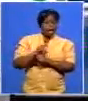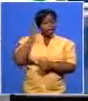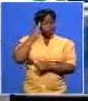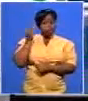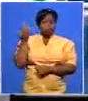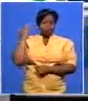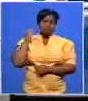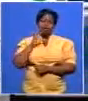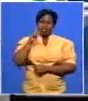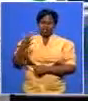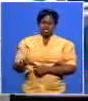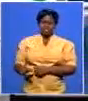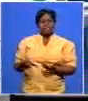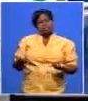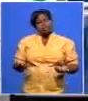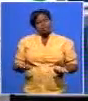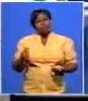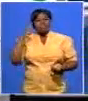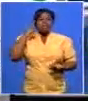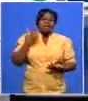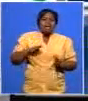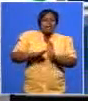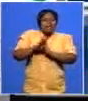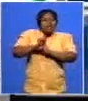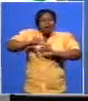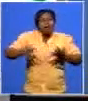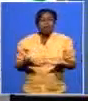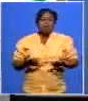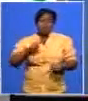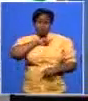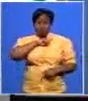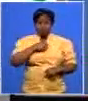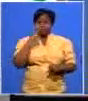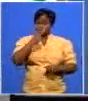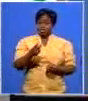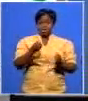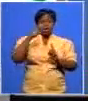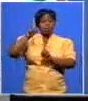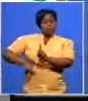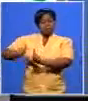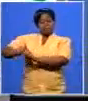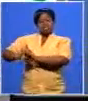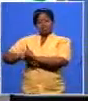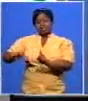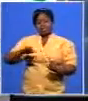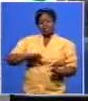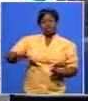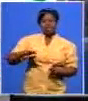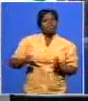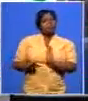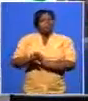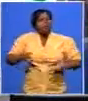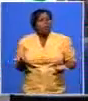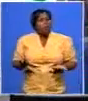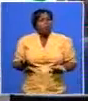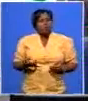ask mr mantashi as well what could you have done better particularly if you look at the losses where could you have improved and particularly